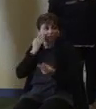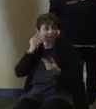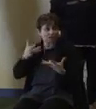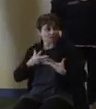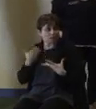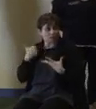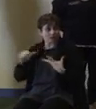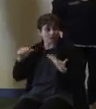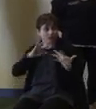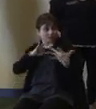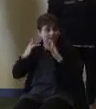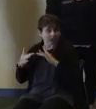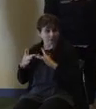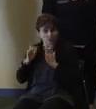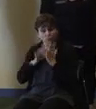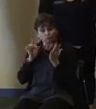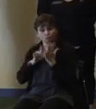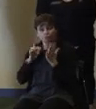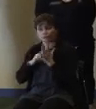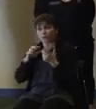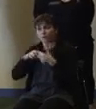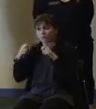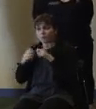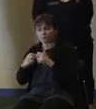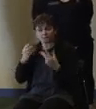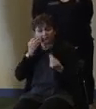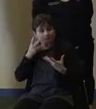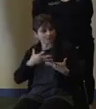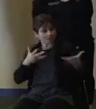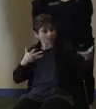cyber matters, or other. Please help me welcome Jared Maples.